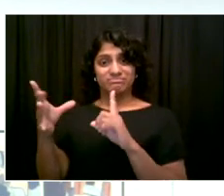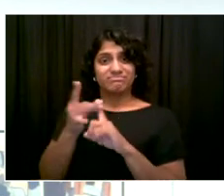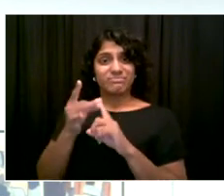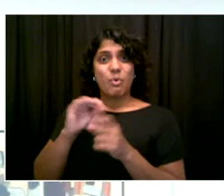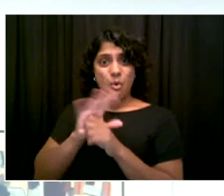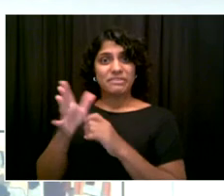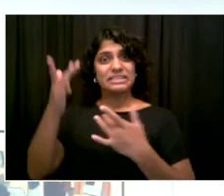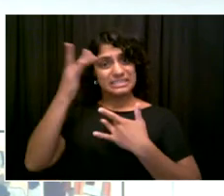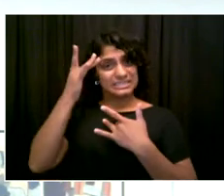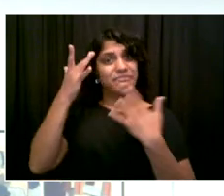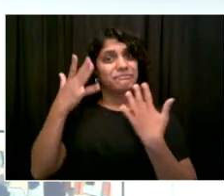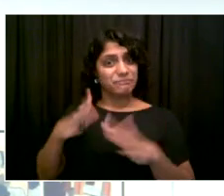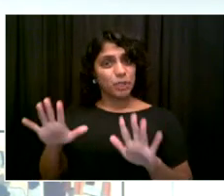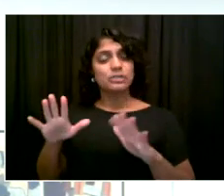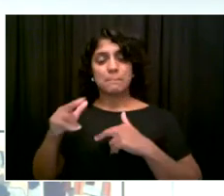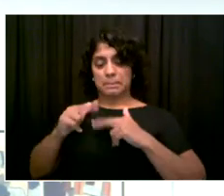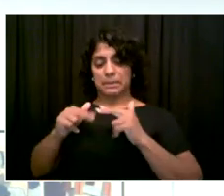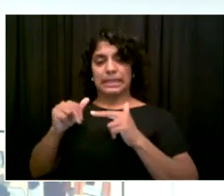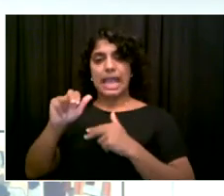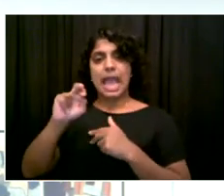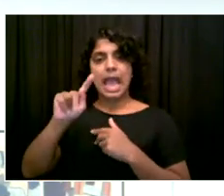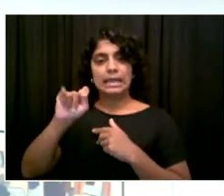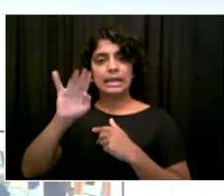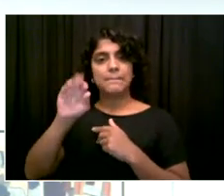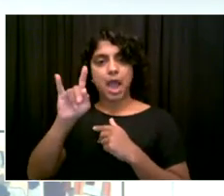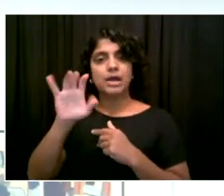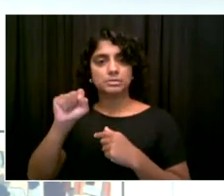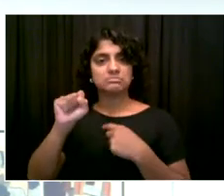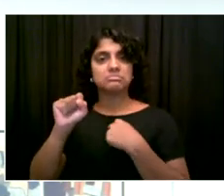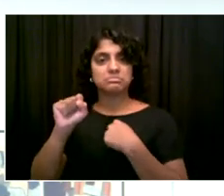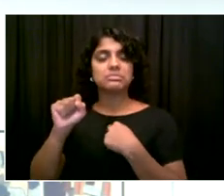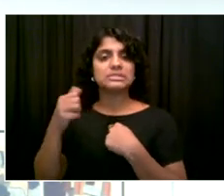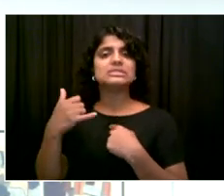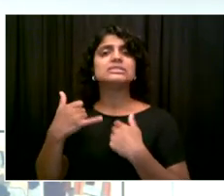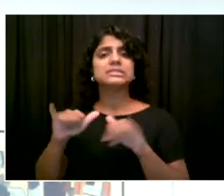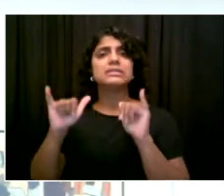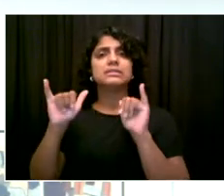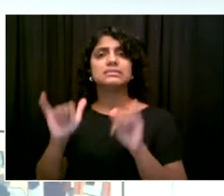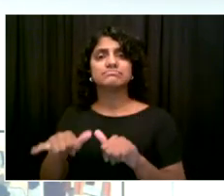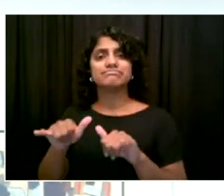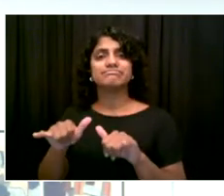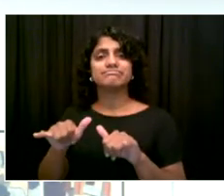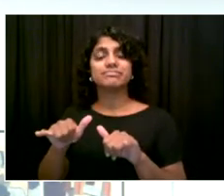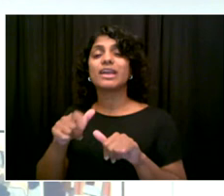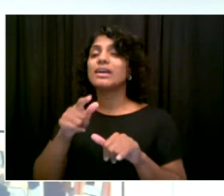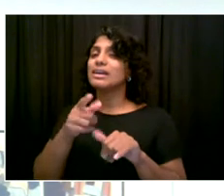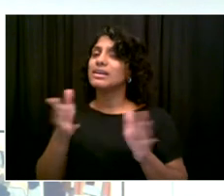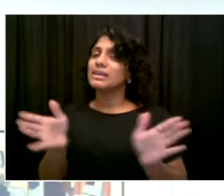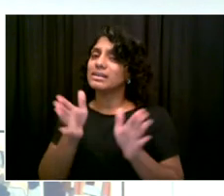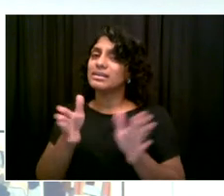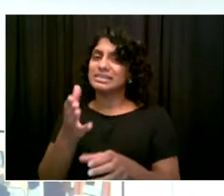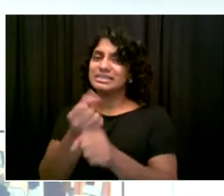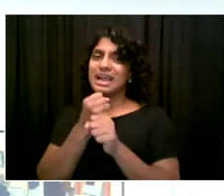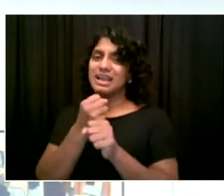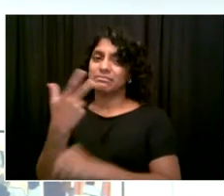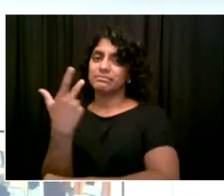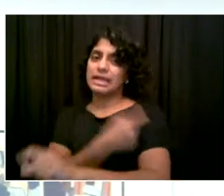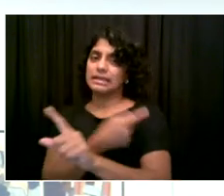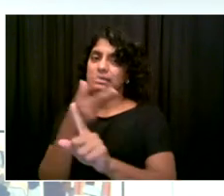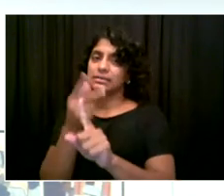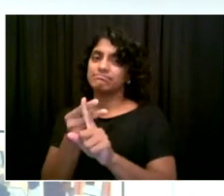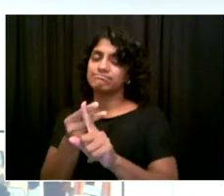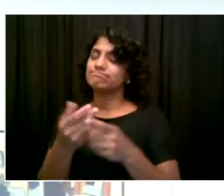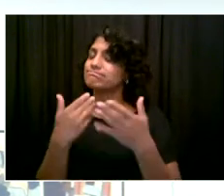for you to get vaccinated as well, because we do have evidence that that strengthens immunity, and it may extend the